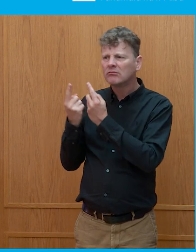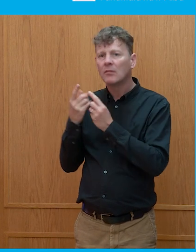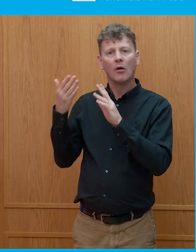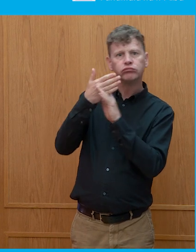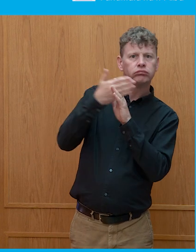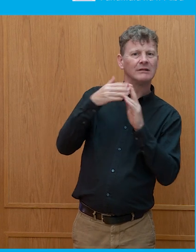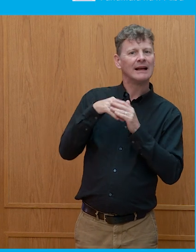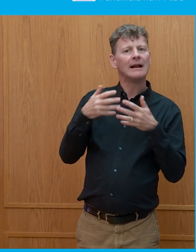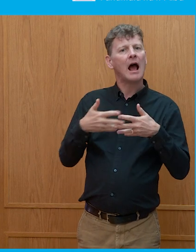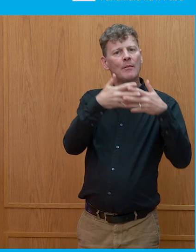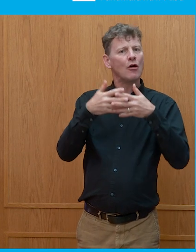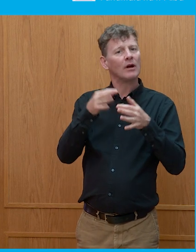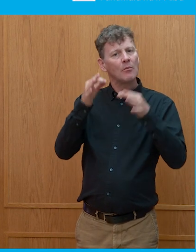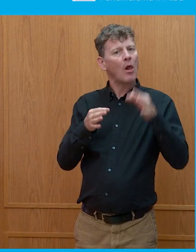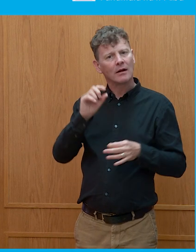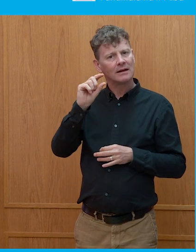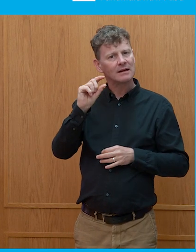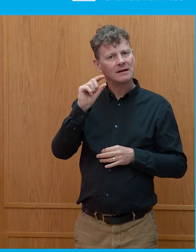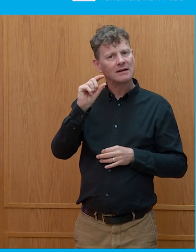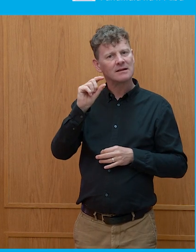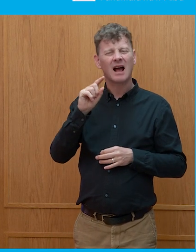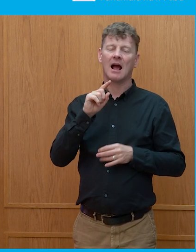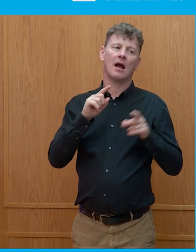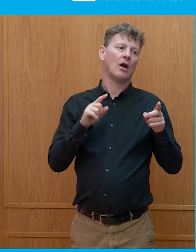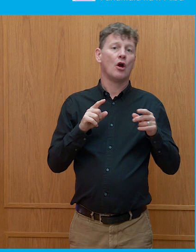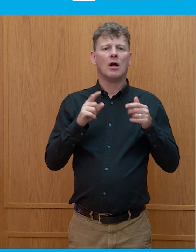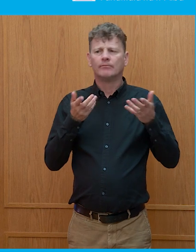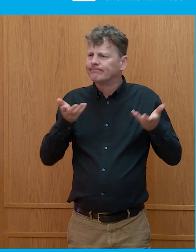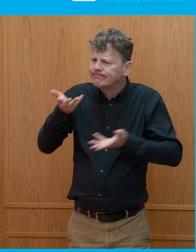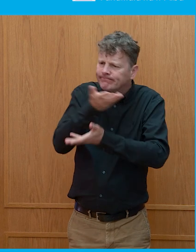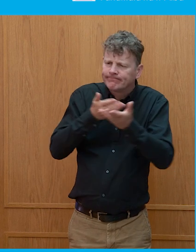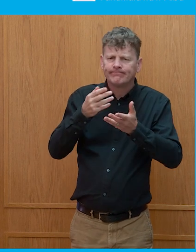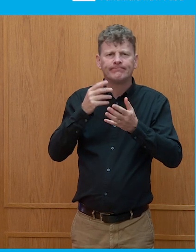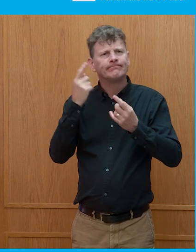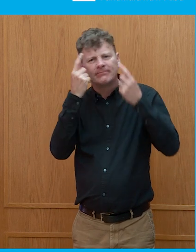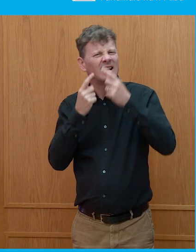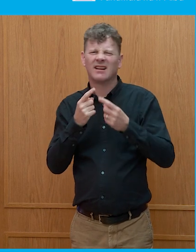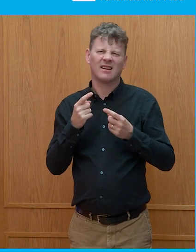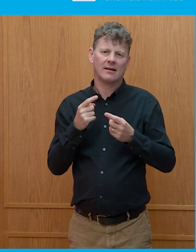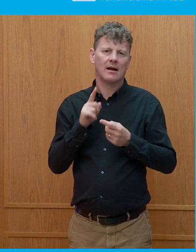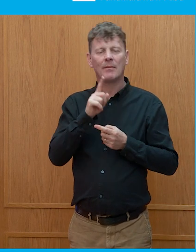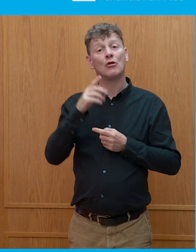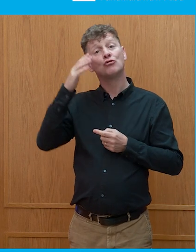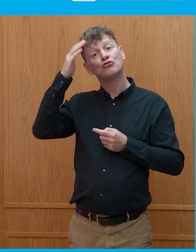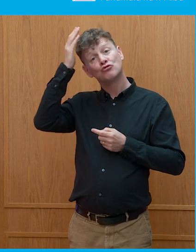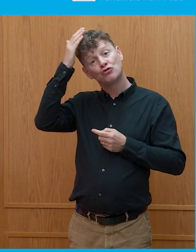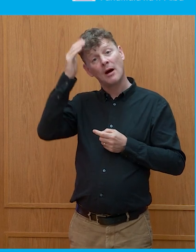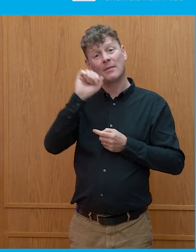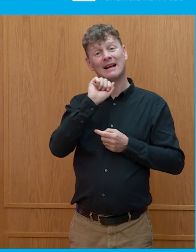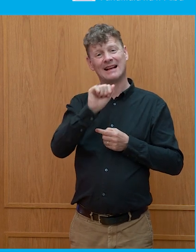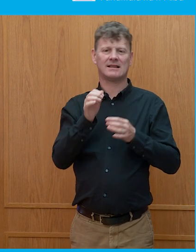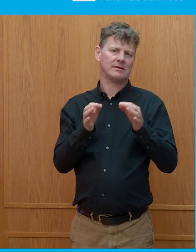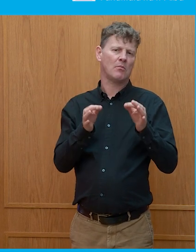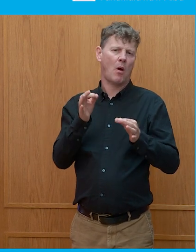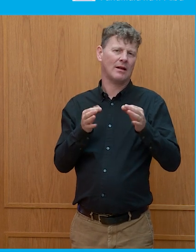Not for any kind of informed point of view, per se, but Trump's politics in particular, and I think populist